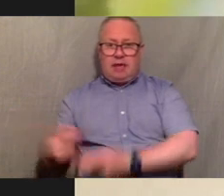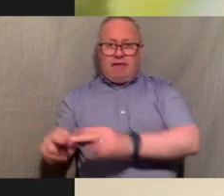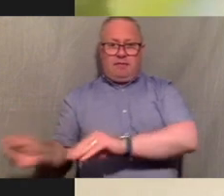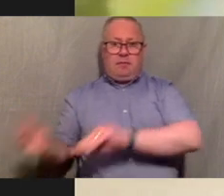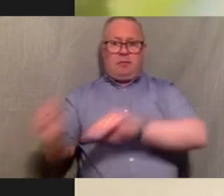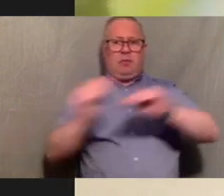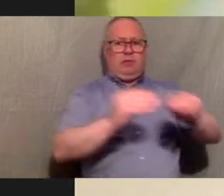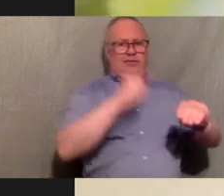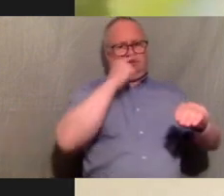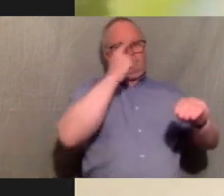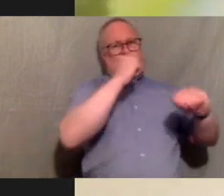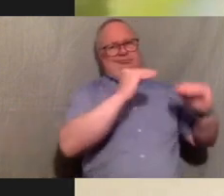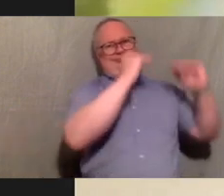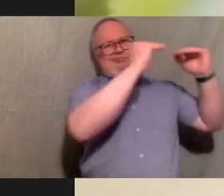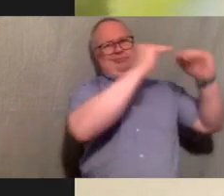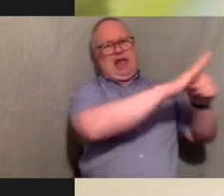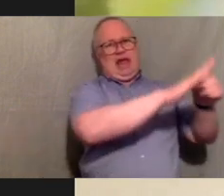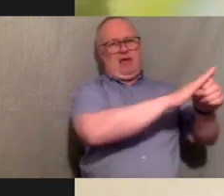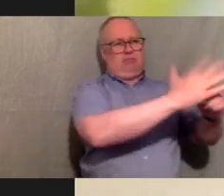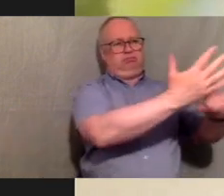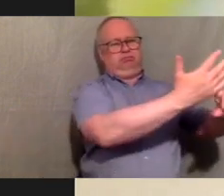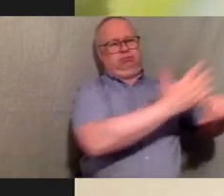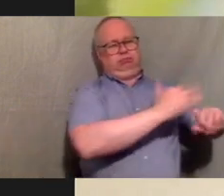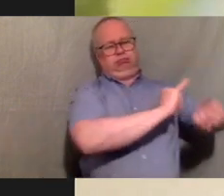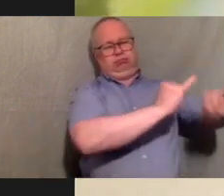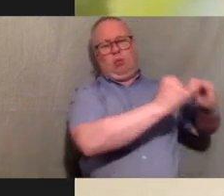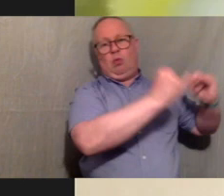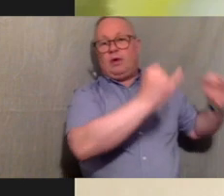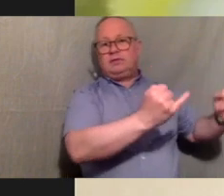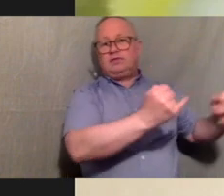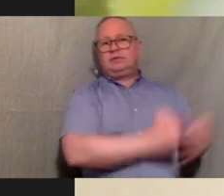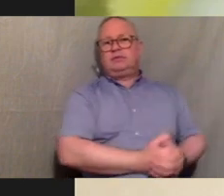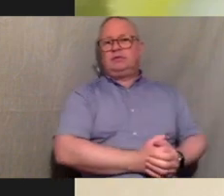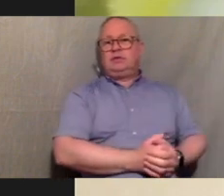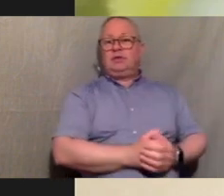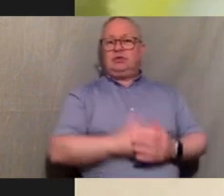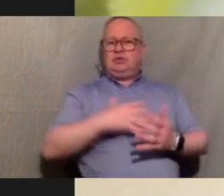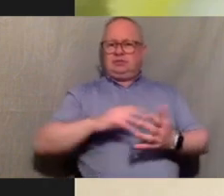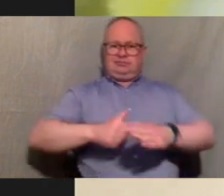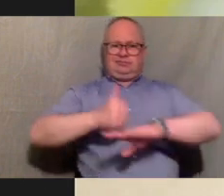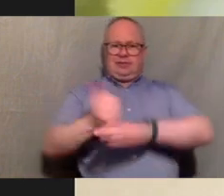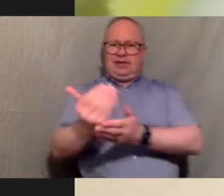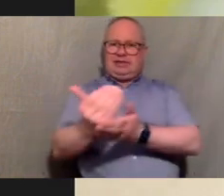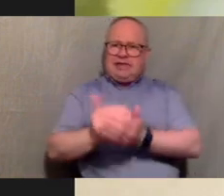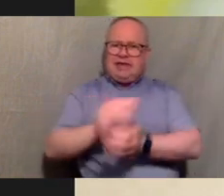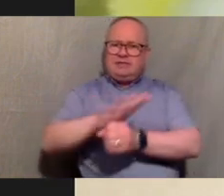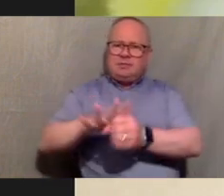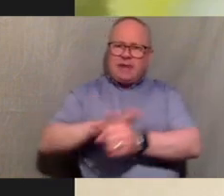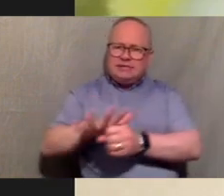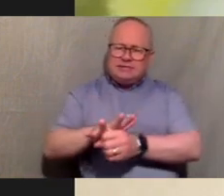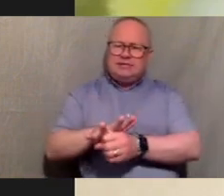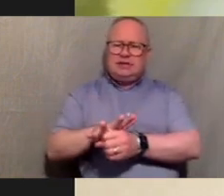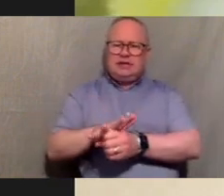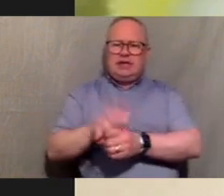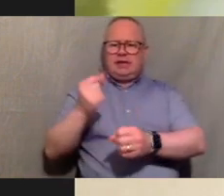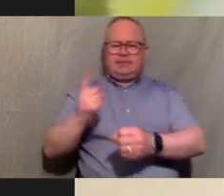area um so yeah just creating a safe space where people can kind of come forward and even with what they've come forward